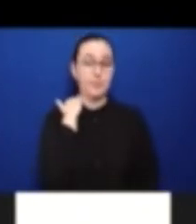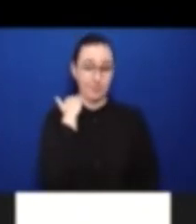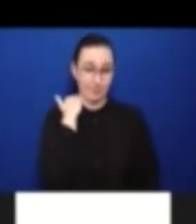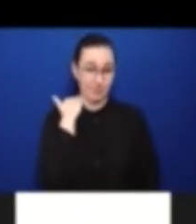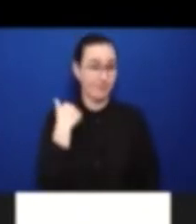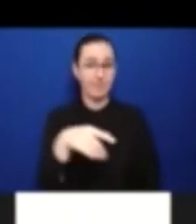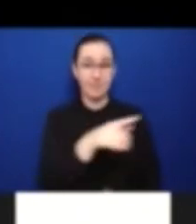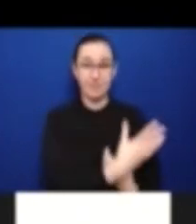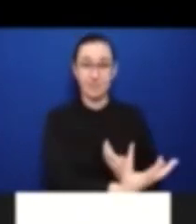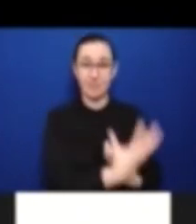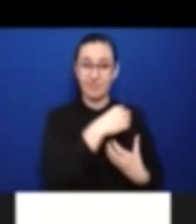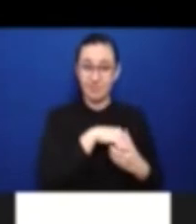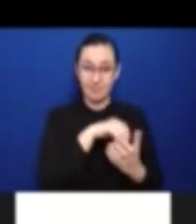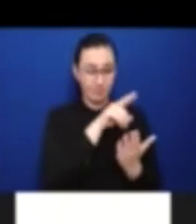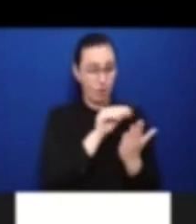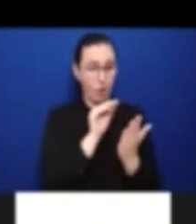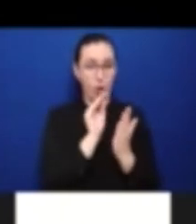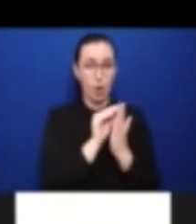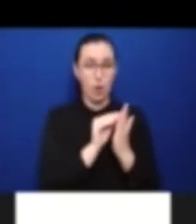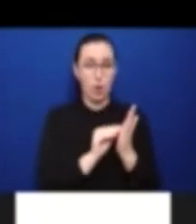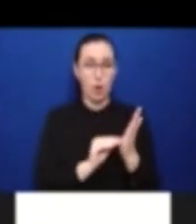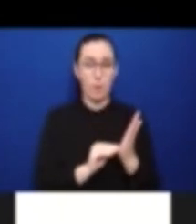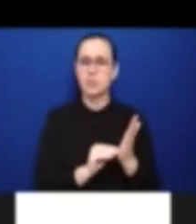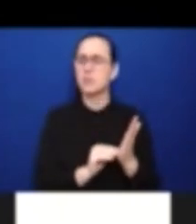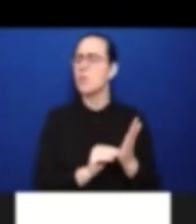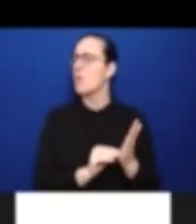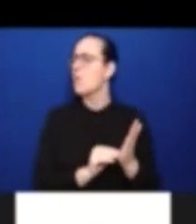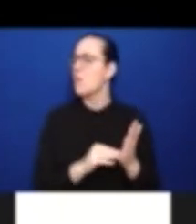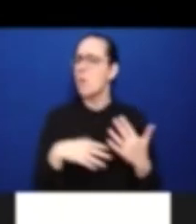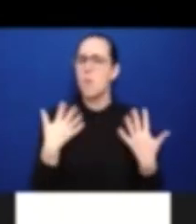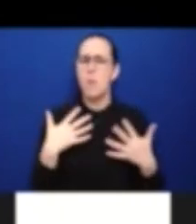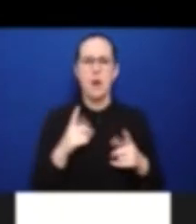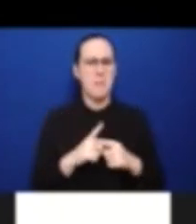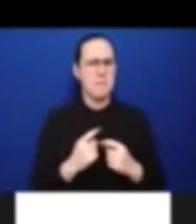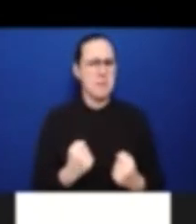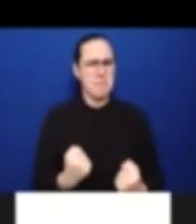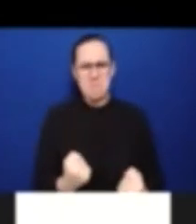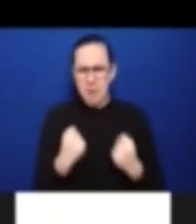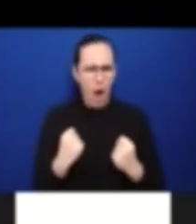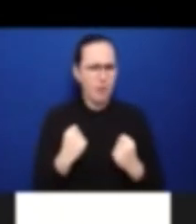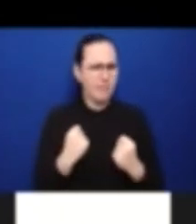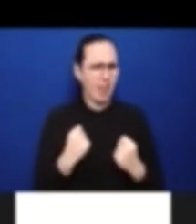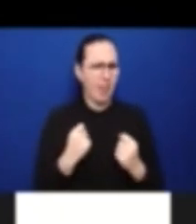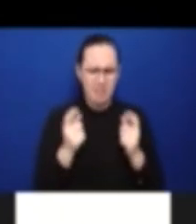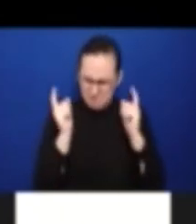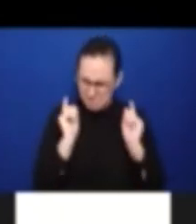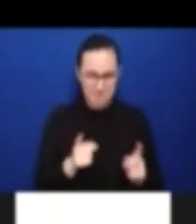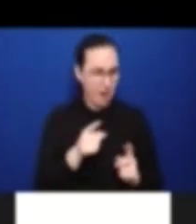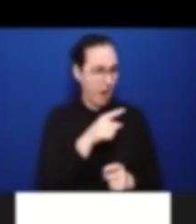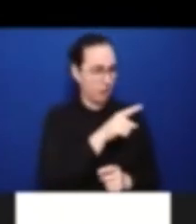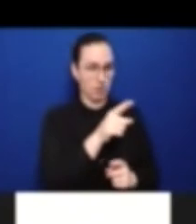And the stories that they told in terms of their experience